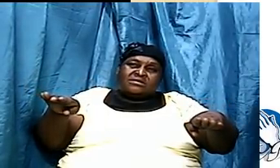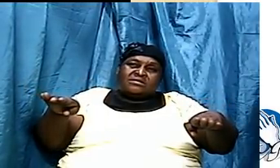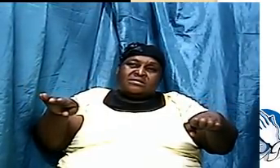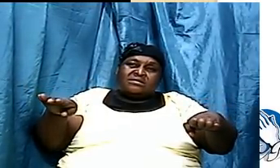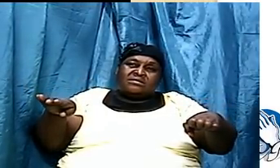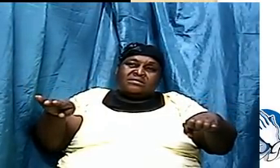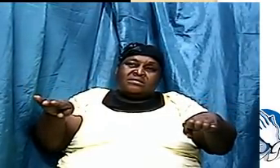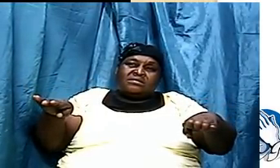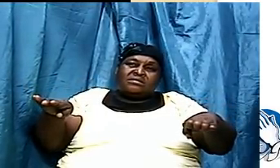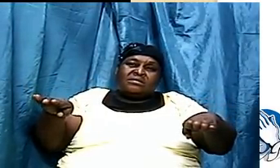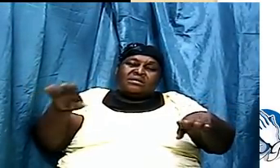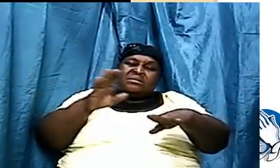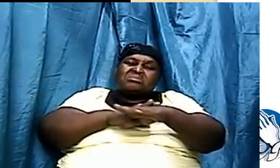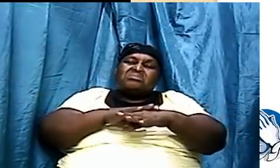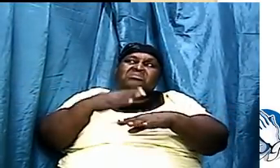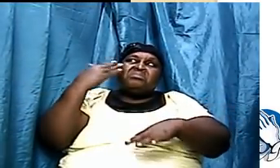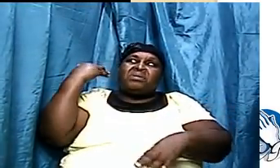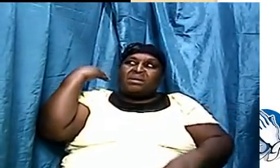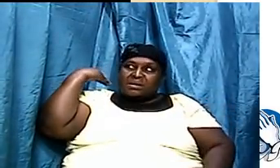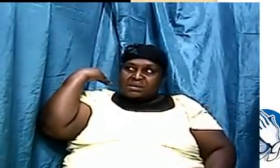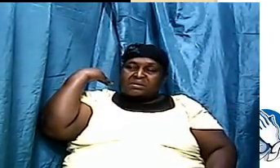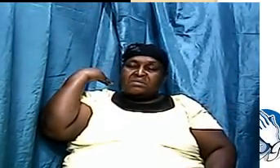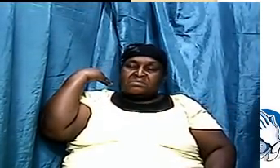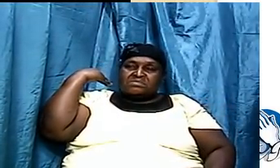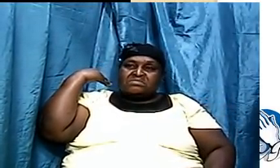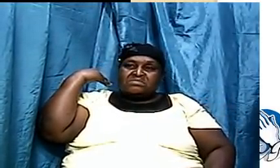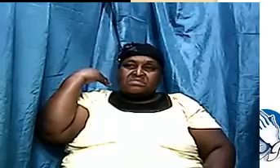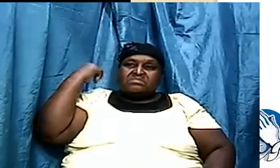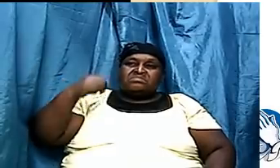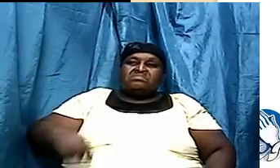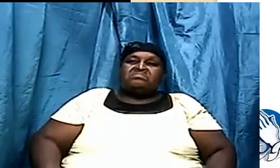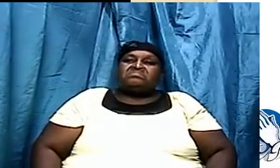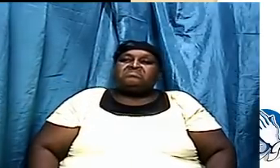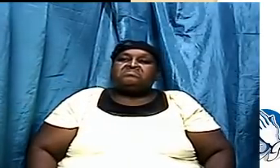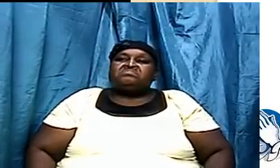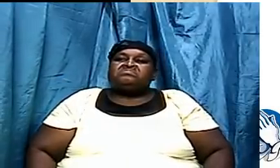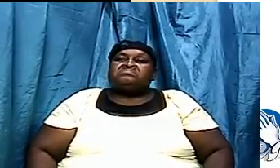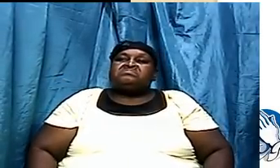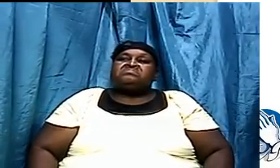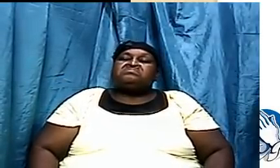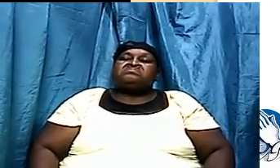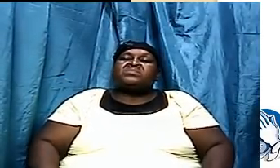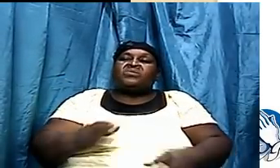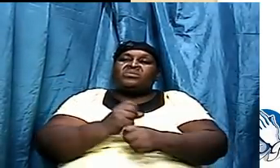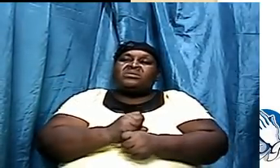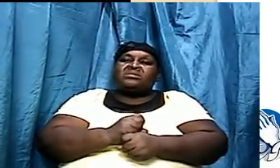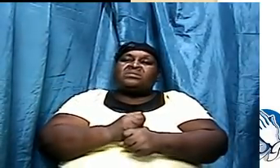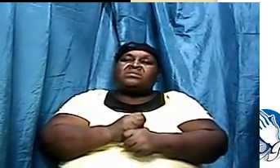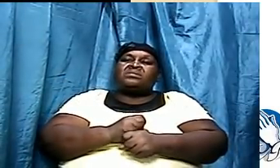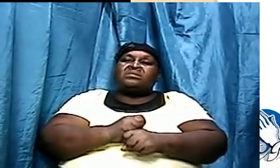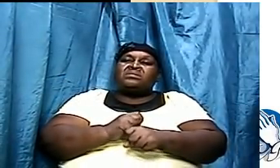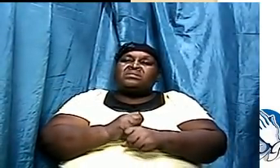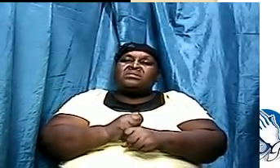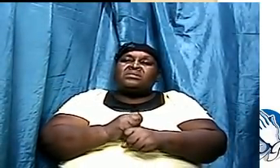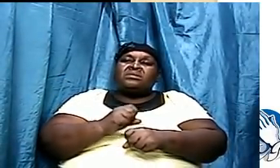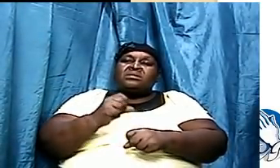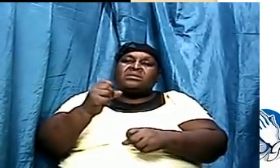on the back. sound stupid today. But that's what they held on to, it was on the back of